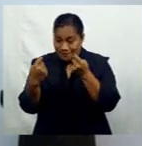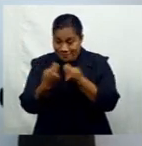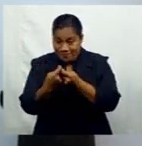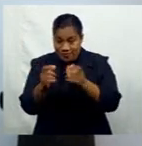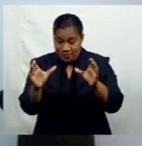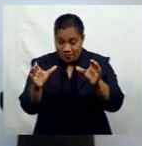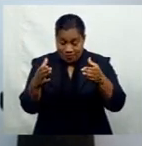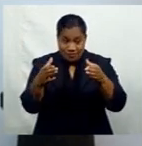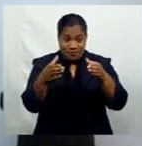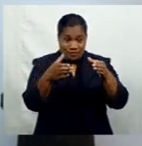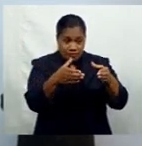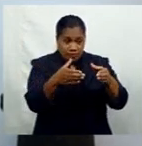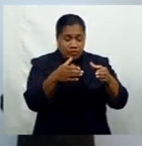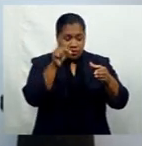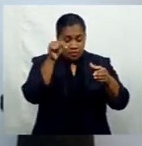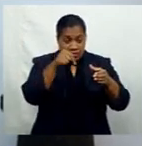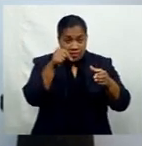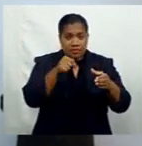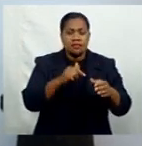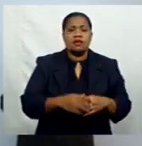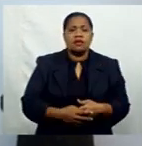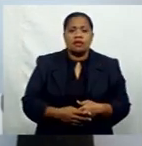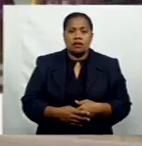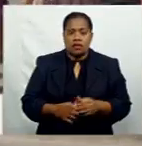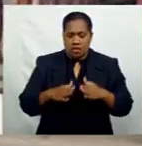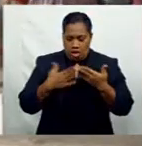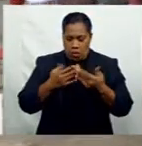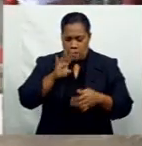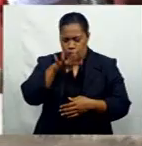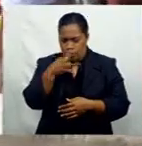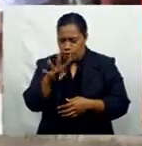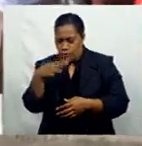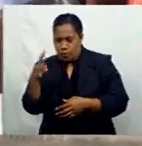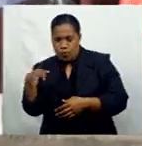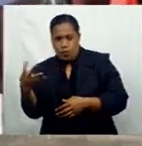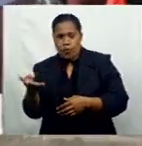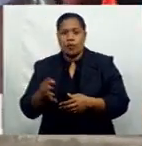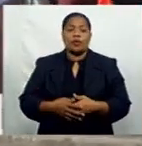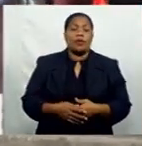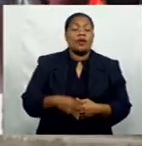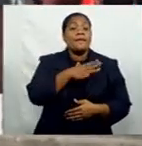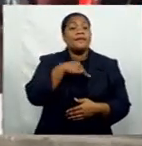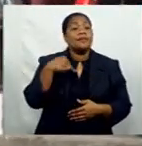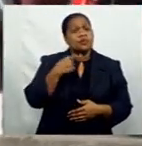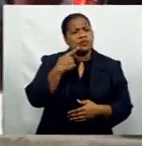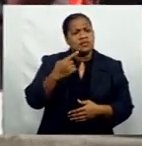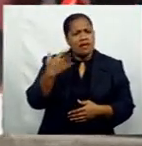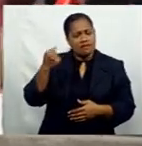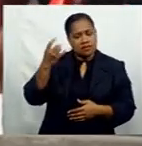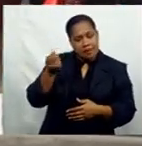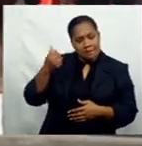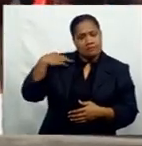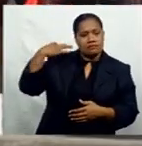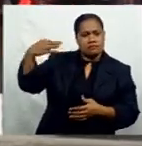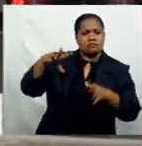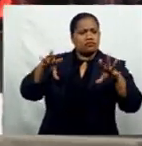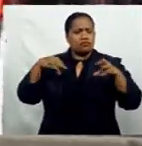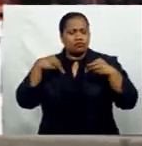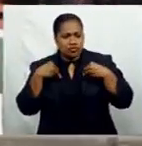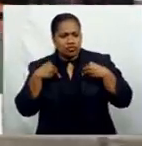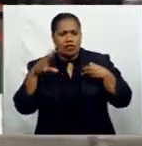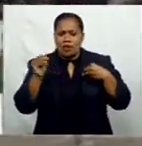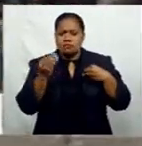guardianship, are verifying all the records. The ministry says there were some applications received from ineligible